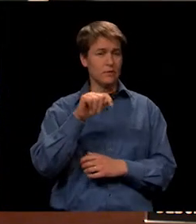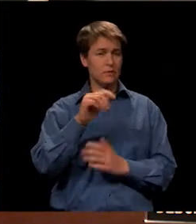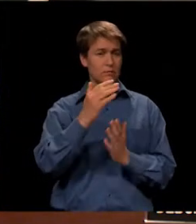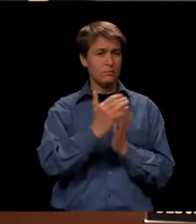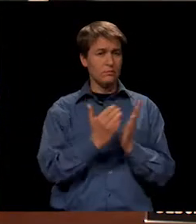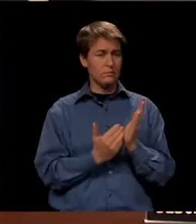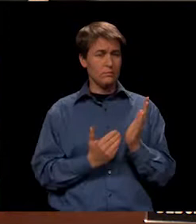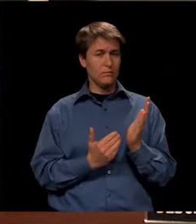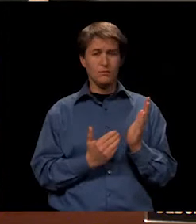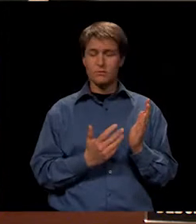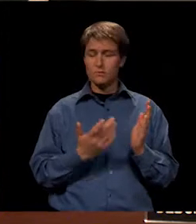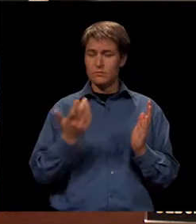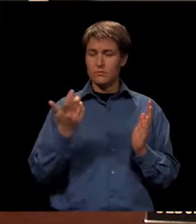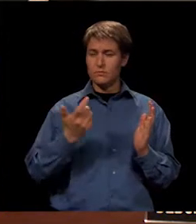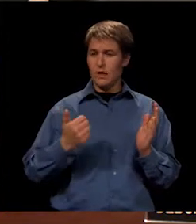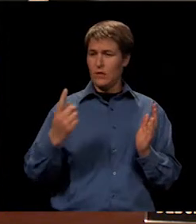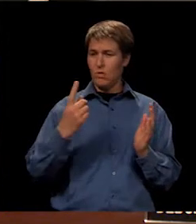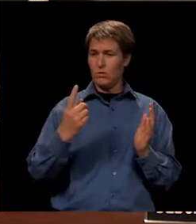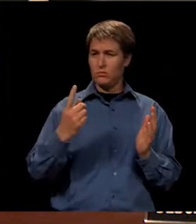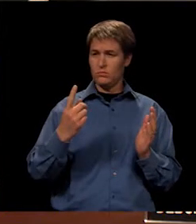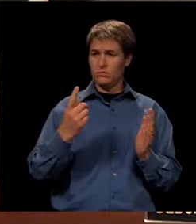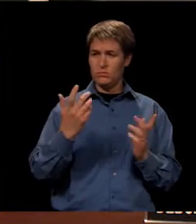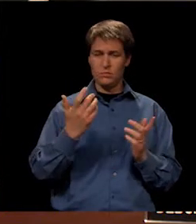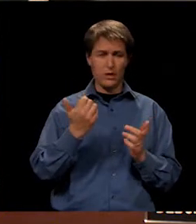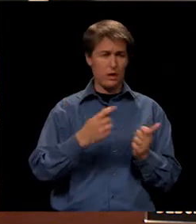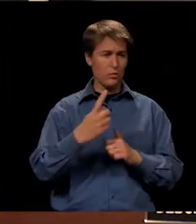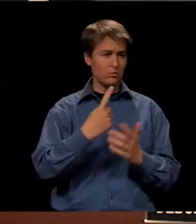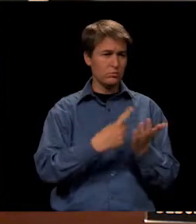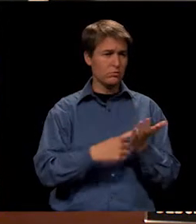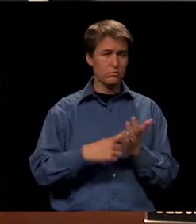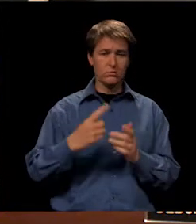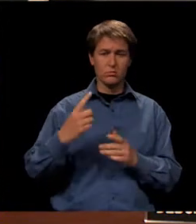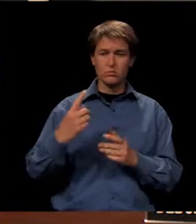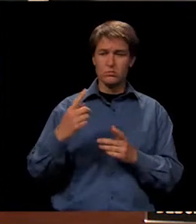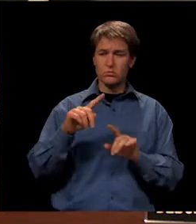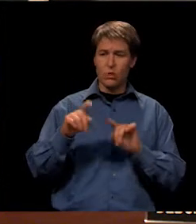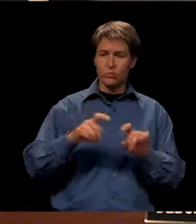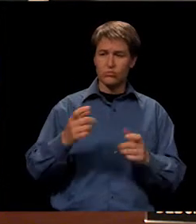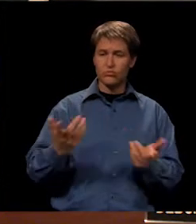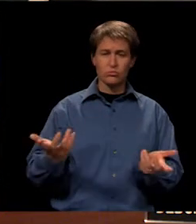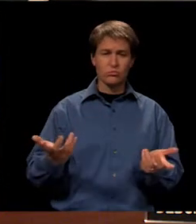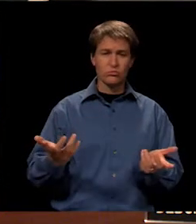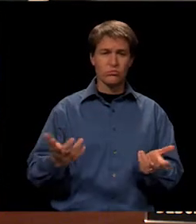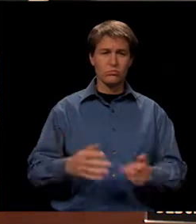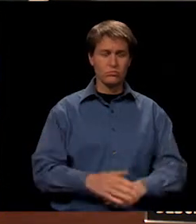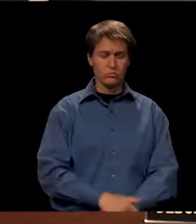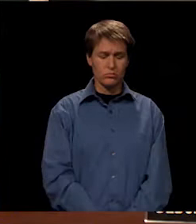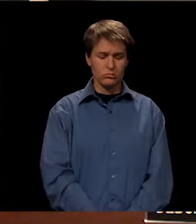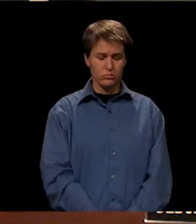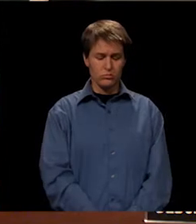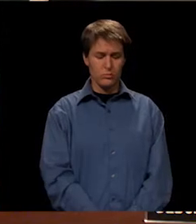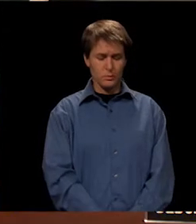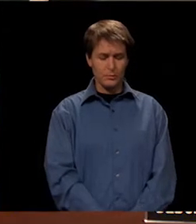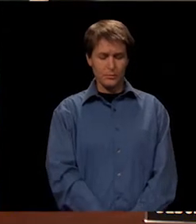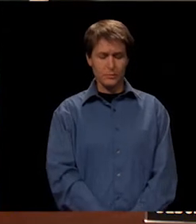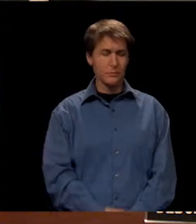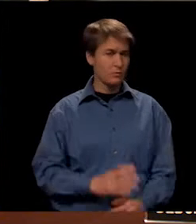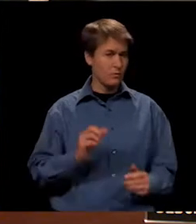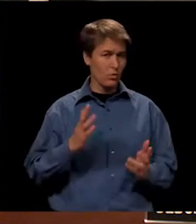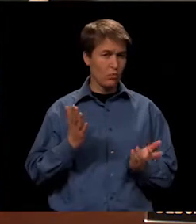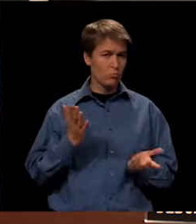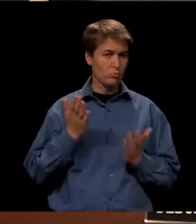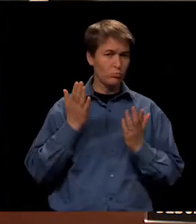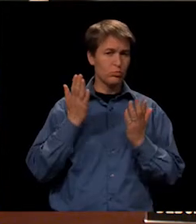Is there anyone in particular that anybody needs to have any questions about? Or do I have a motion